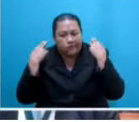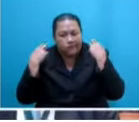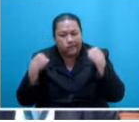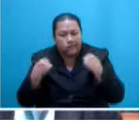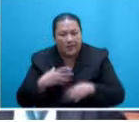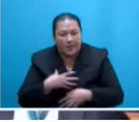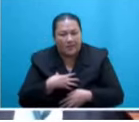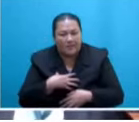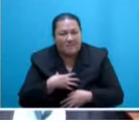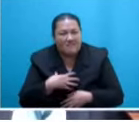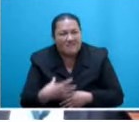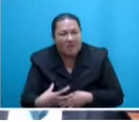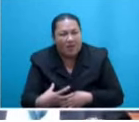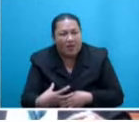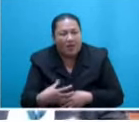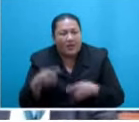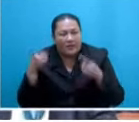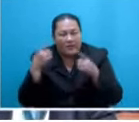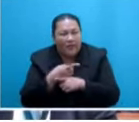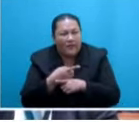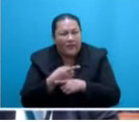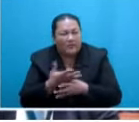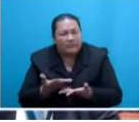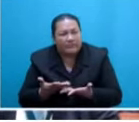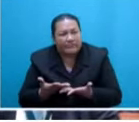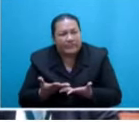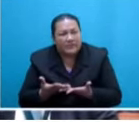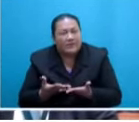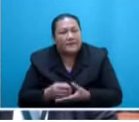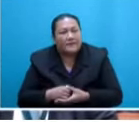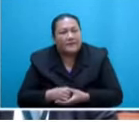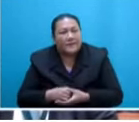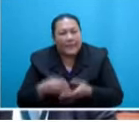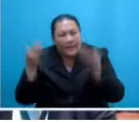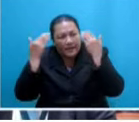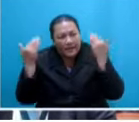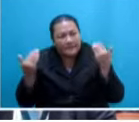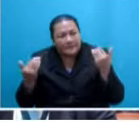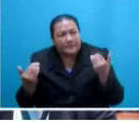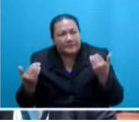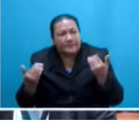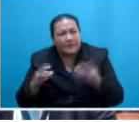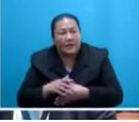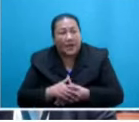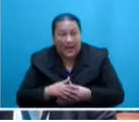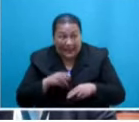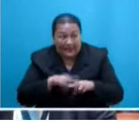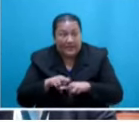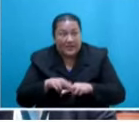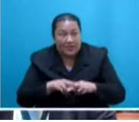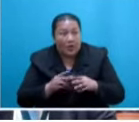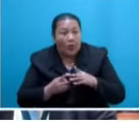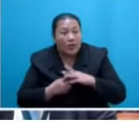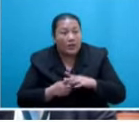and enslave our workers as and when they wish. Mr. Speaker, sir, in Fiji's own context, what